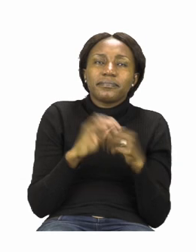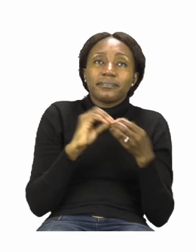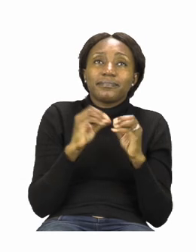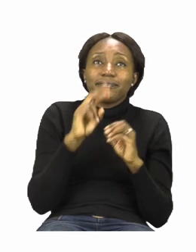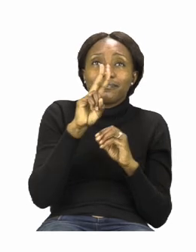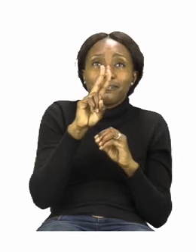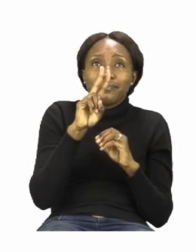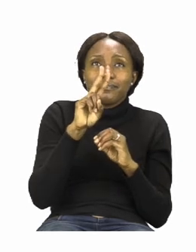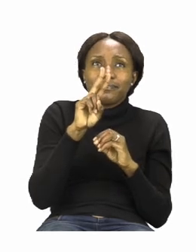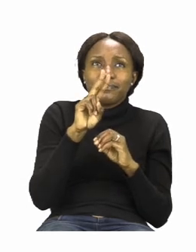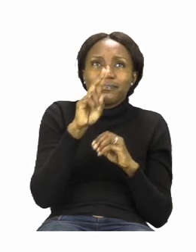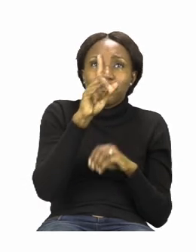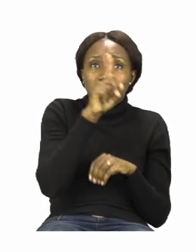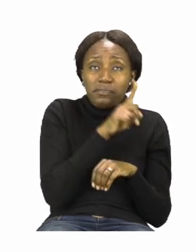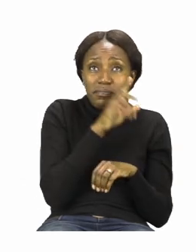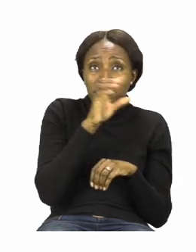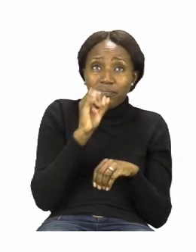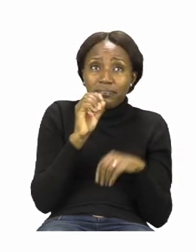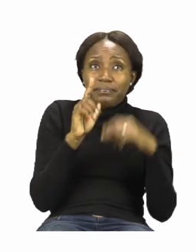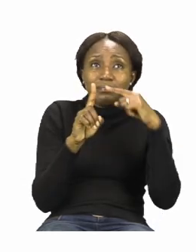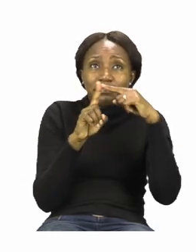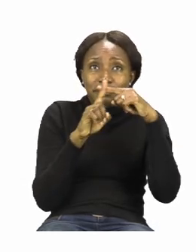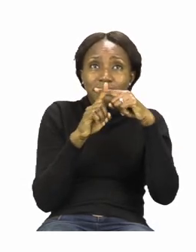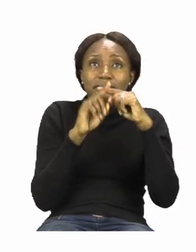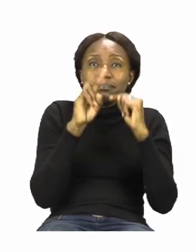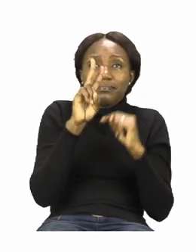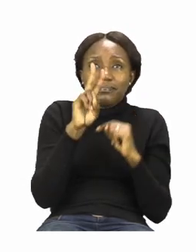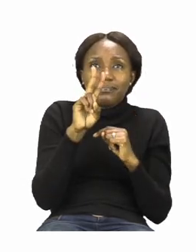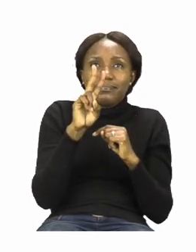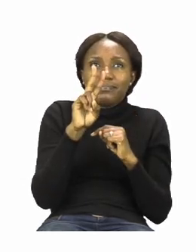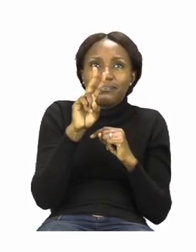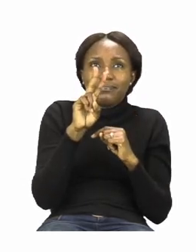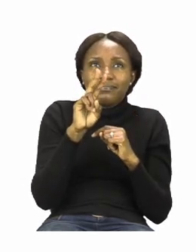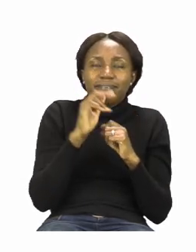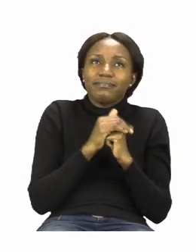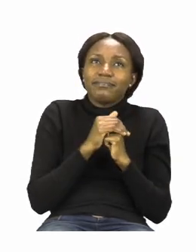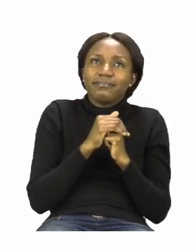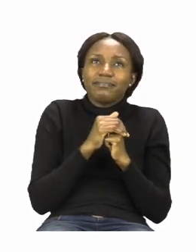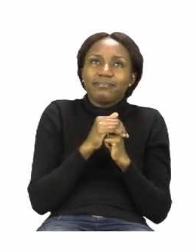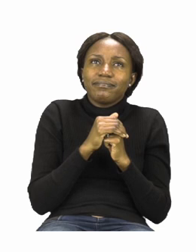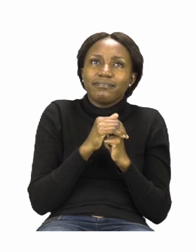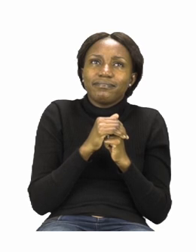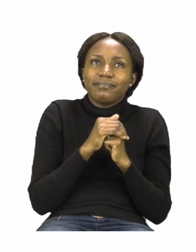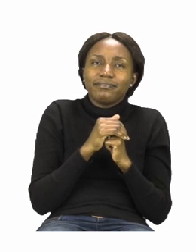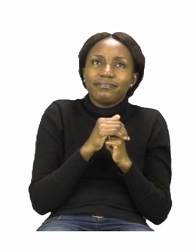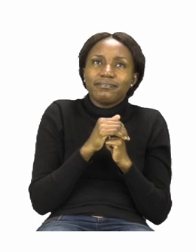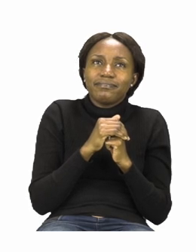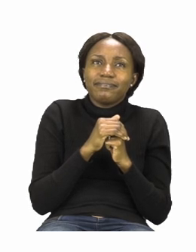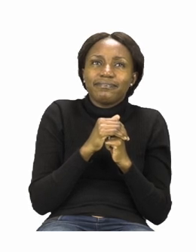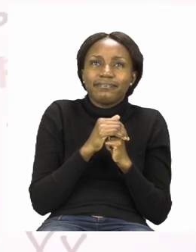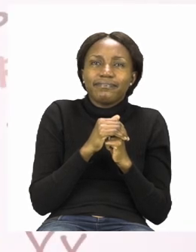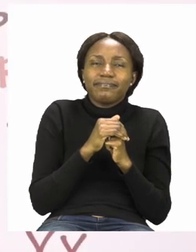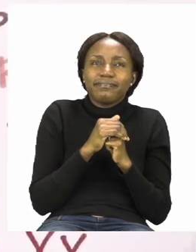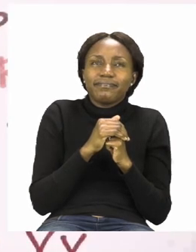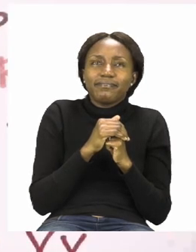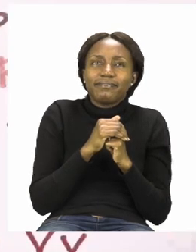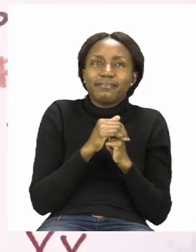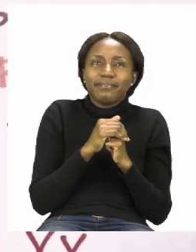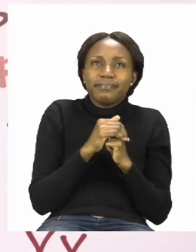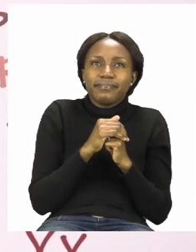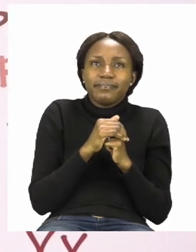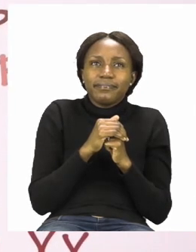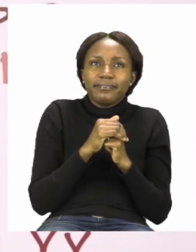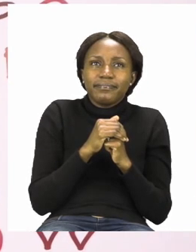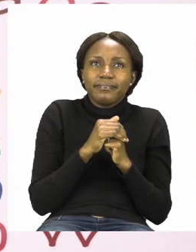says 10 plus 2 let's take a look at the counters now on